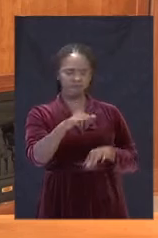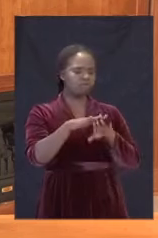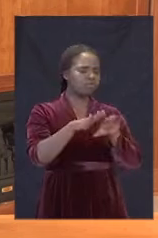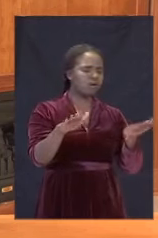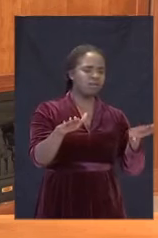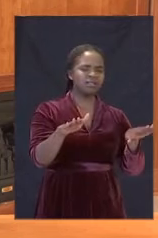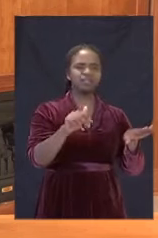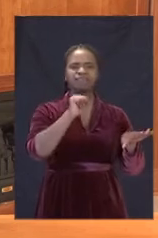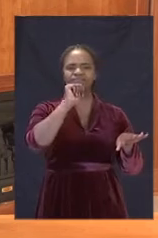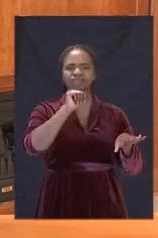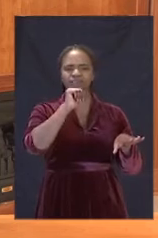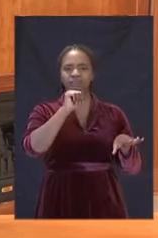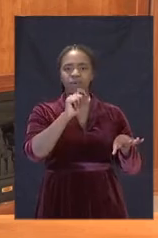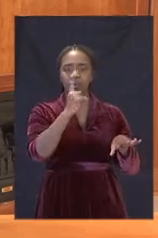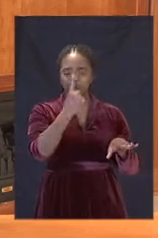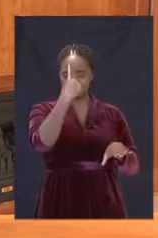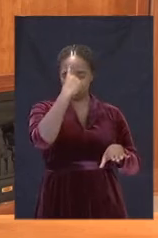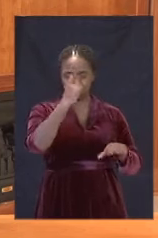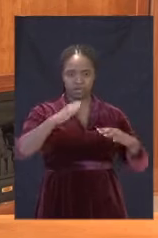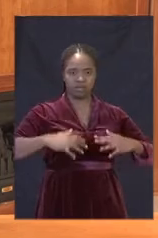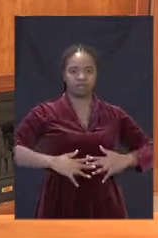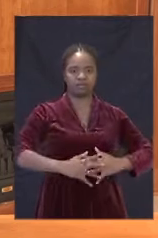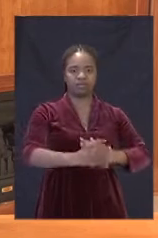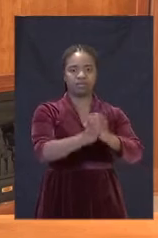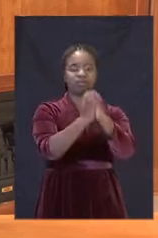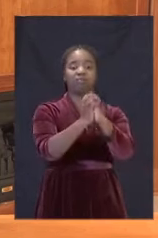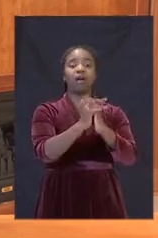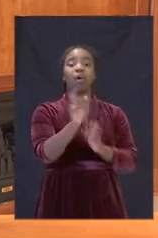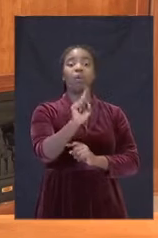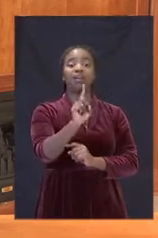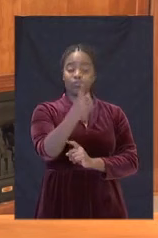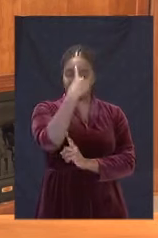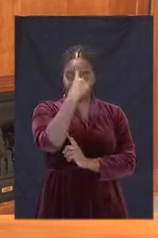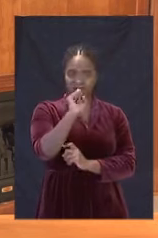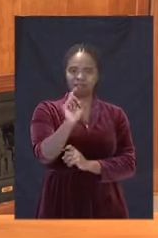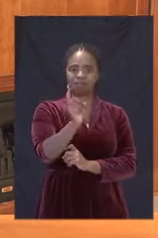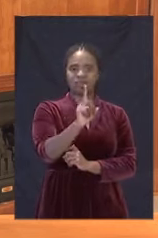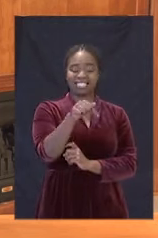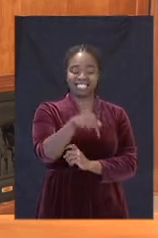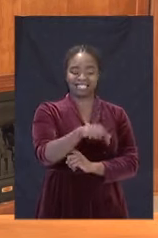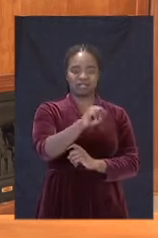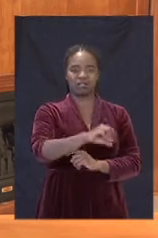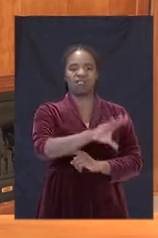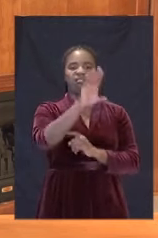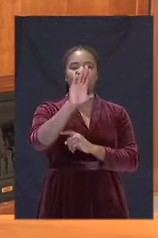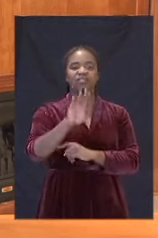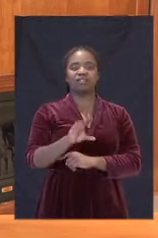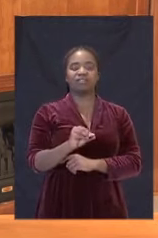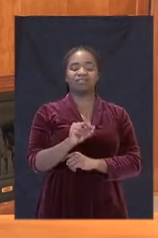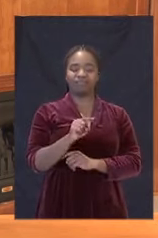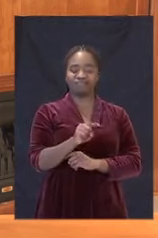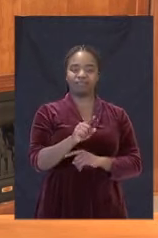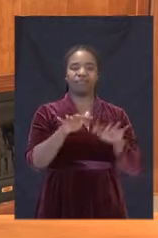there is one belief that unites us, and that is our belief in South Africa, in